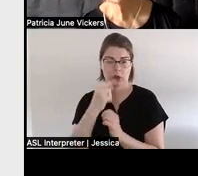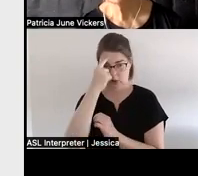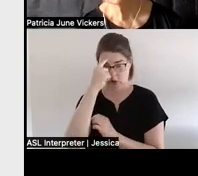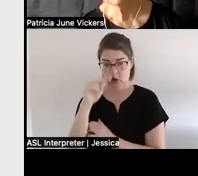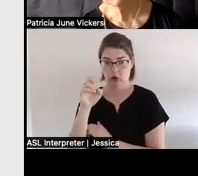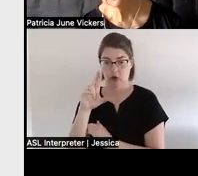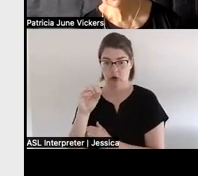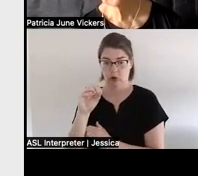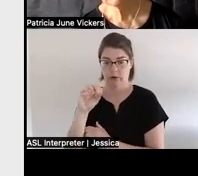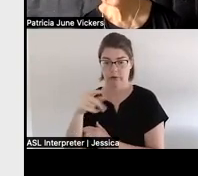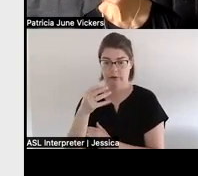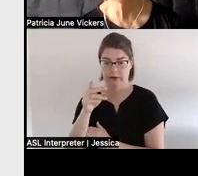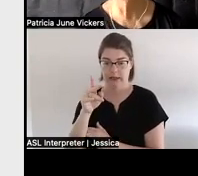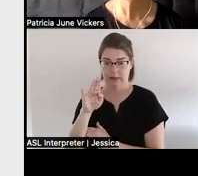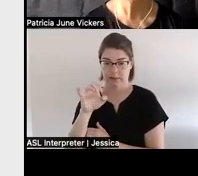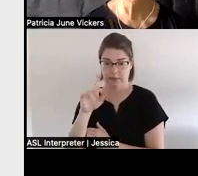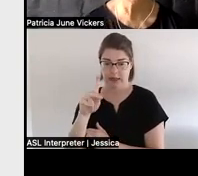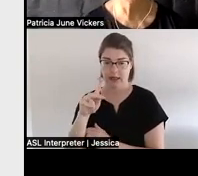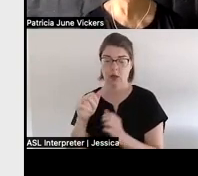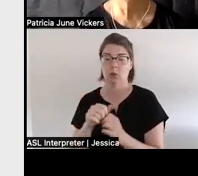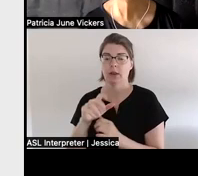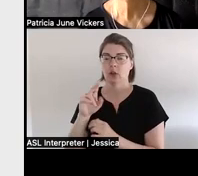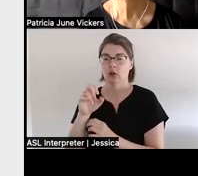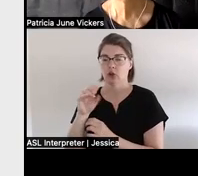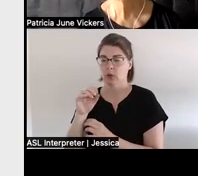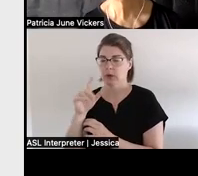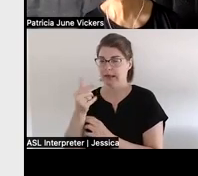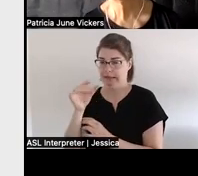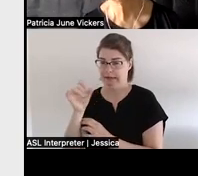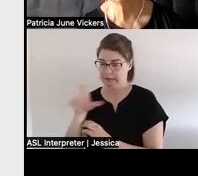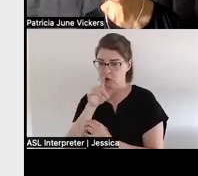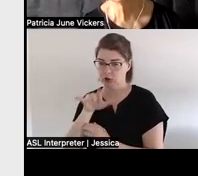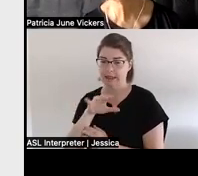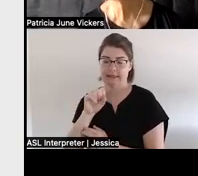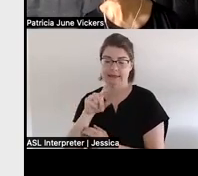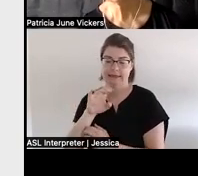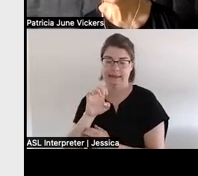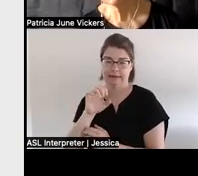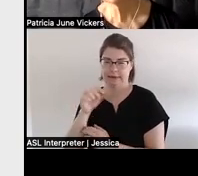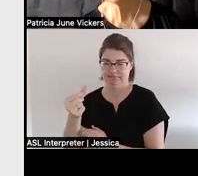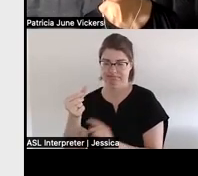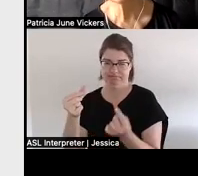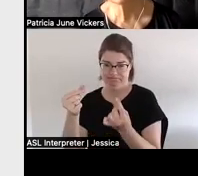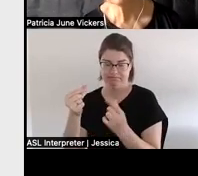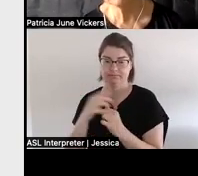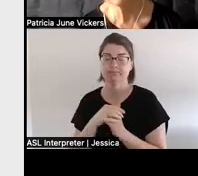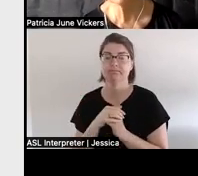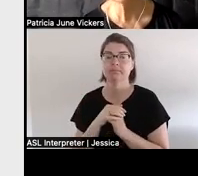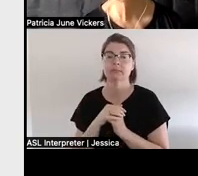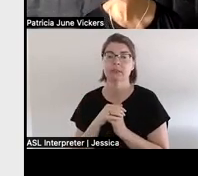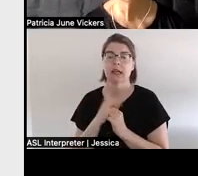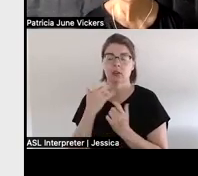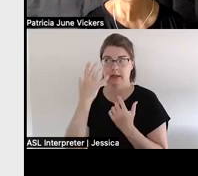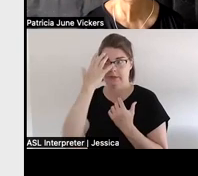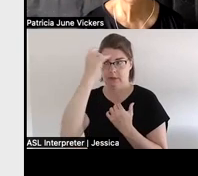and um steve milstein and we covered a lot of memory